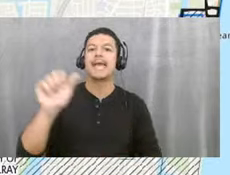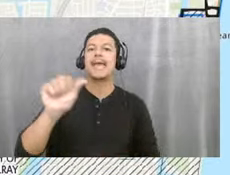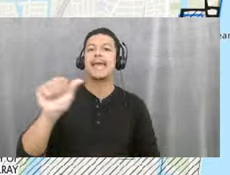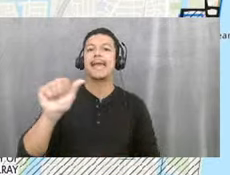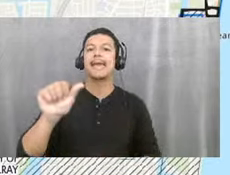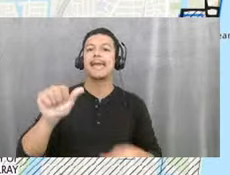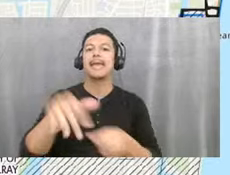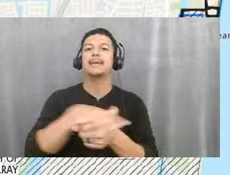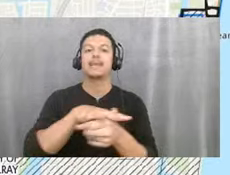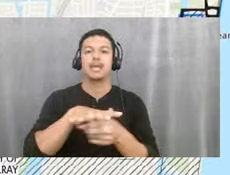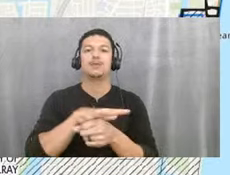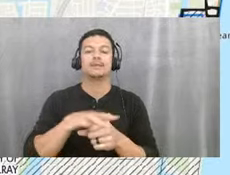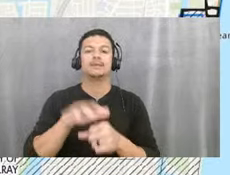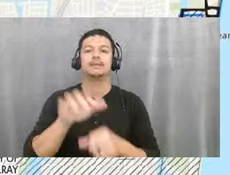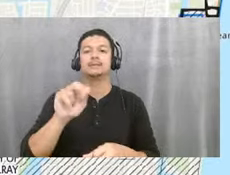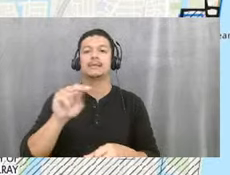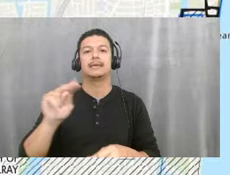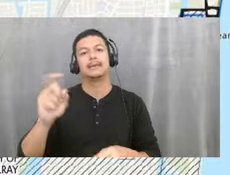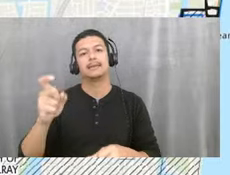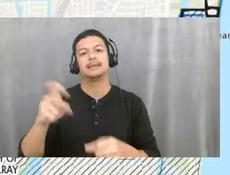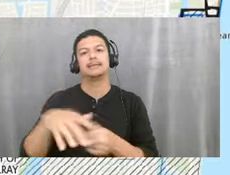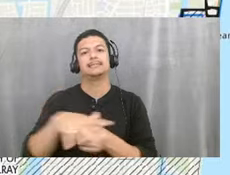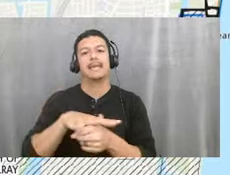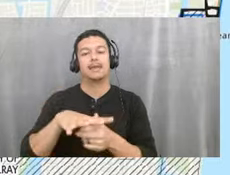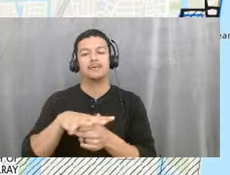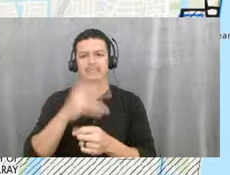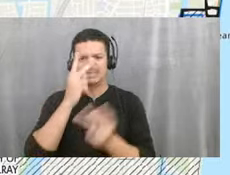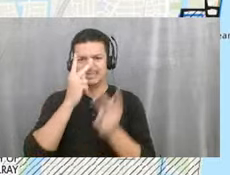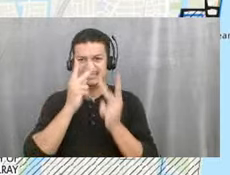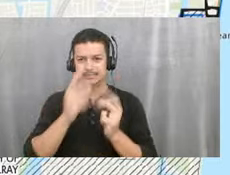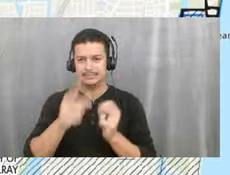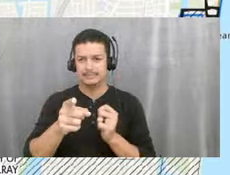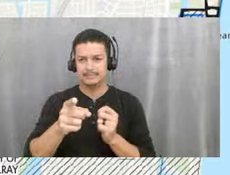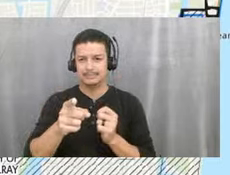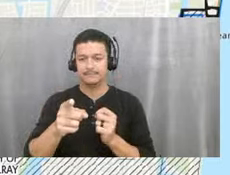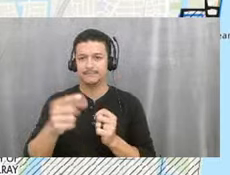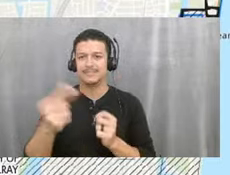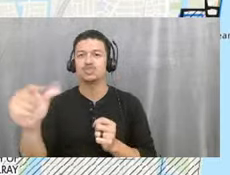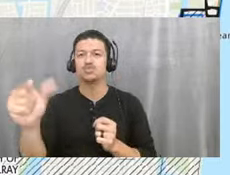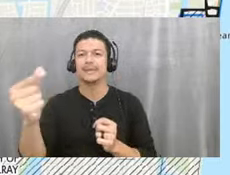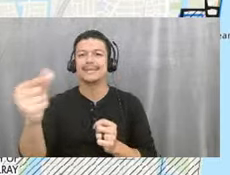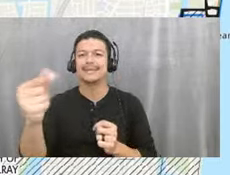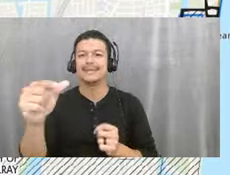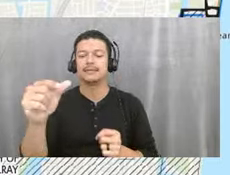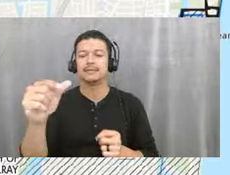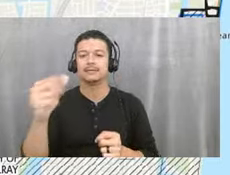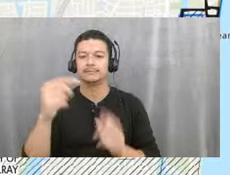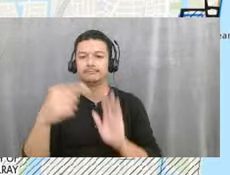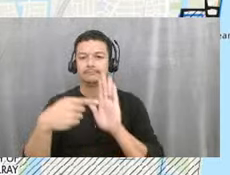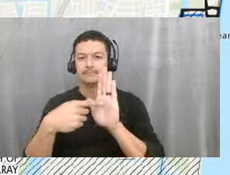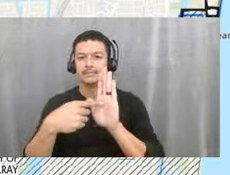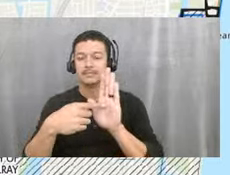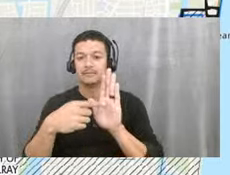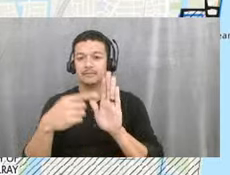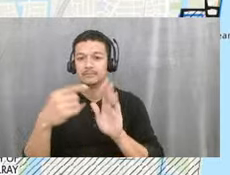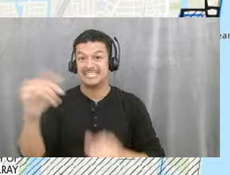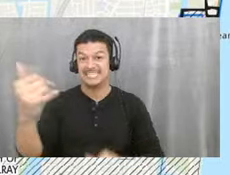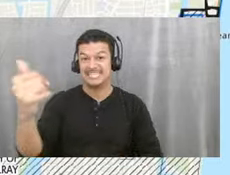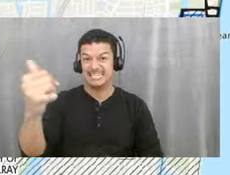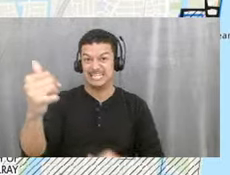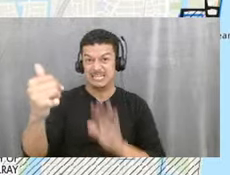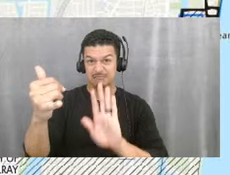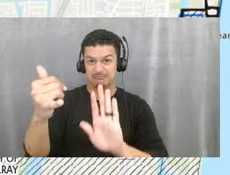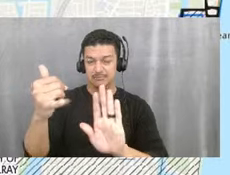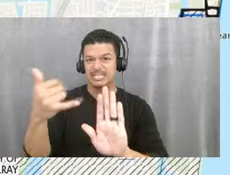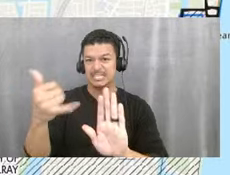areas. Um, what you are seeing right now, we'll actually, first, let's do a quick example. So the property that just turned up in yellow, um,